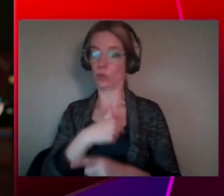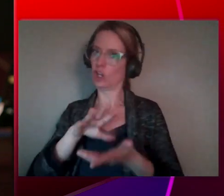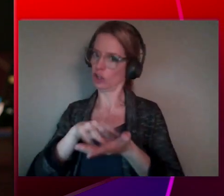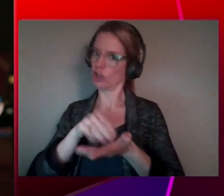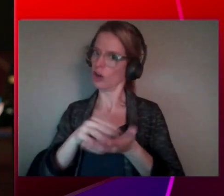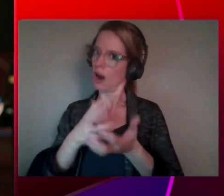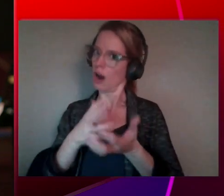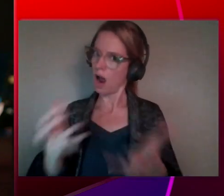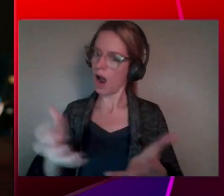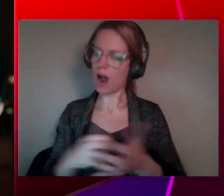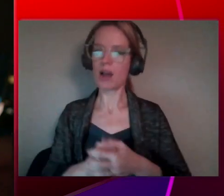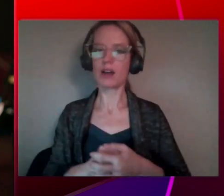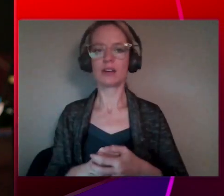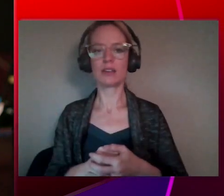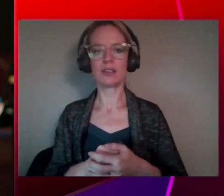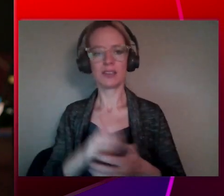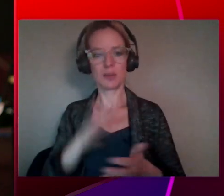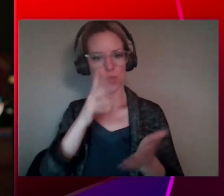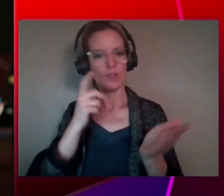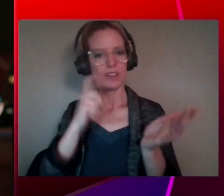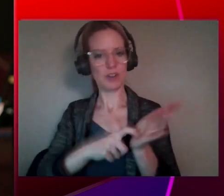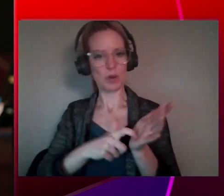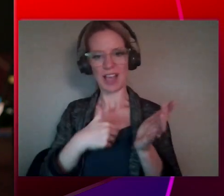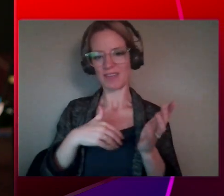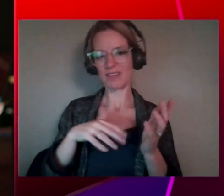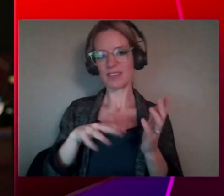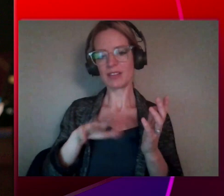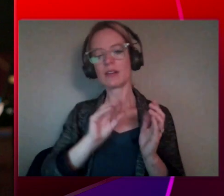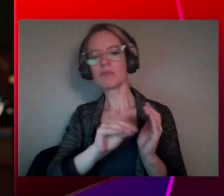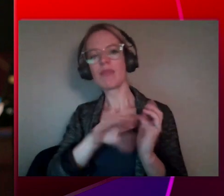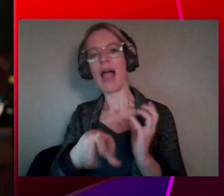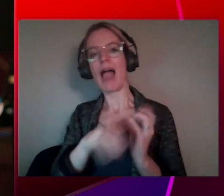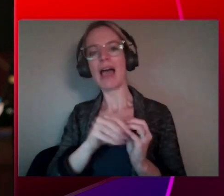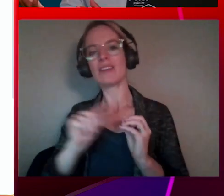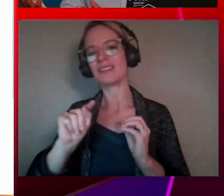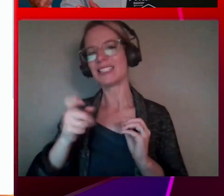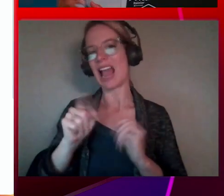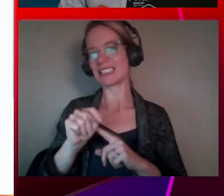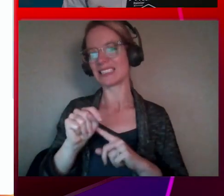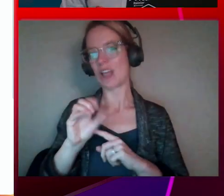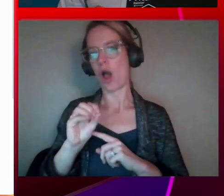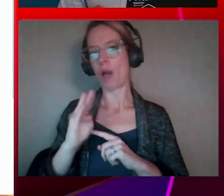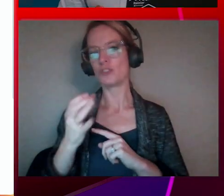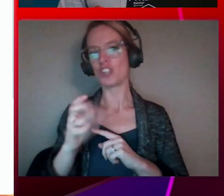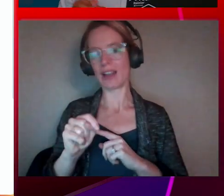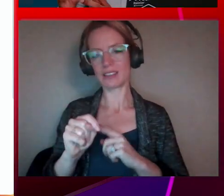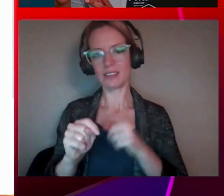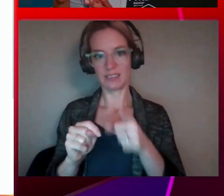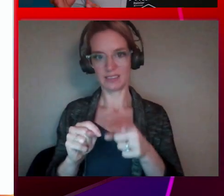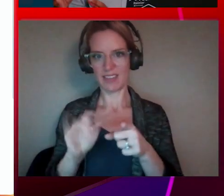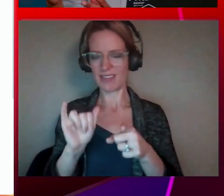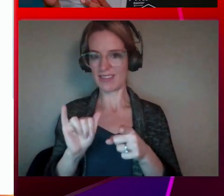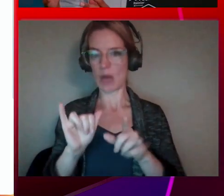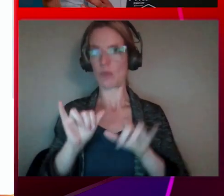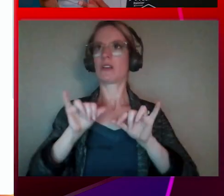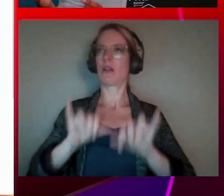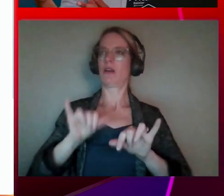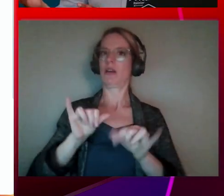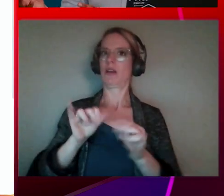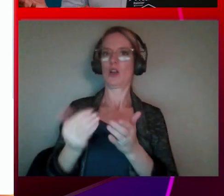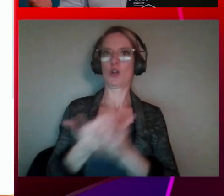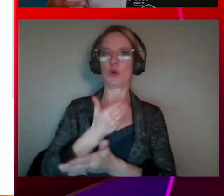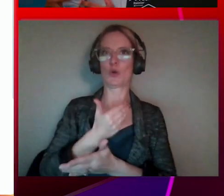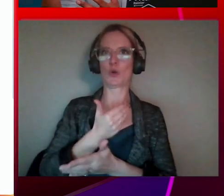the addition of a text object. So that was kind of a revelation, which is, you know what, reporting is